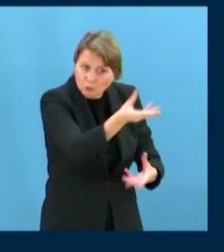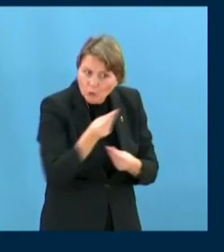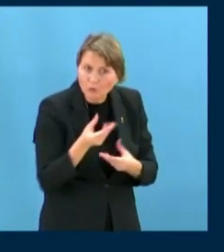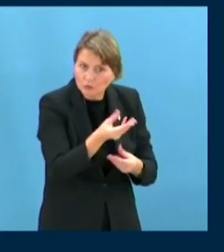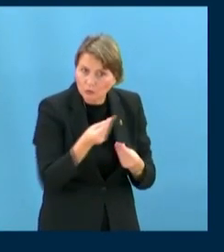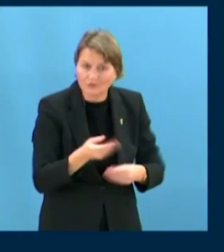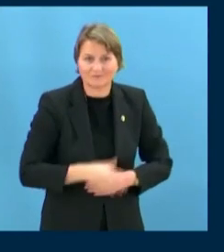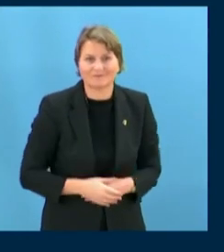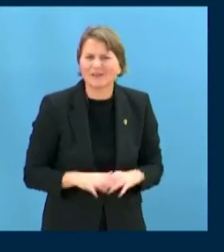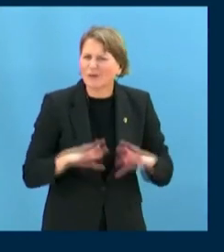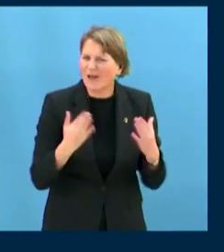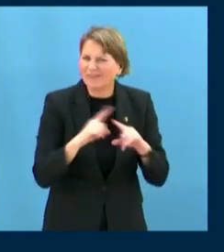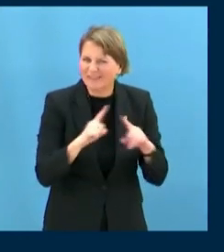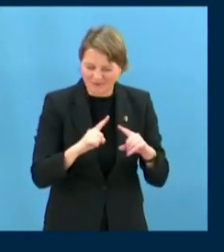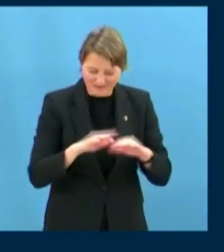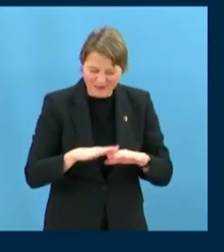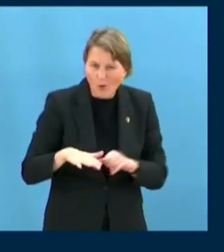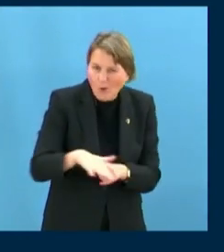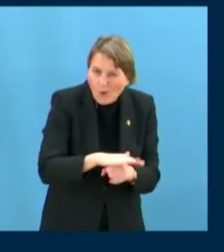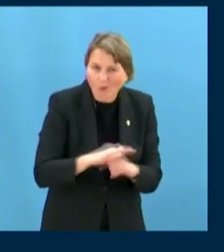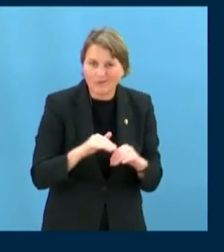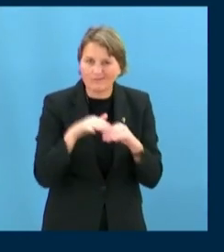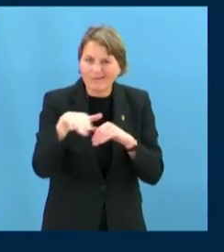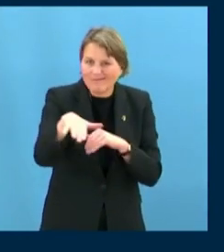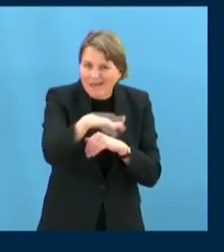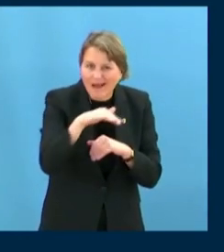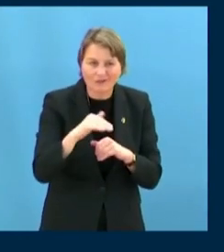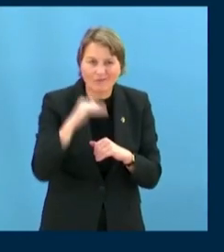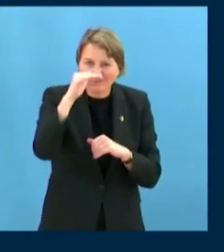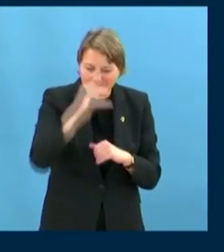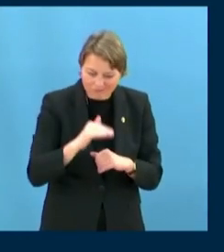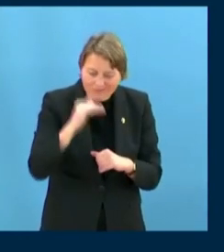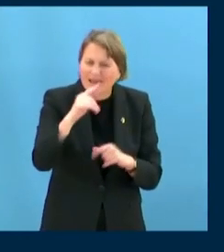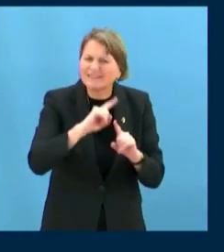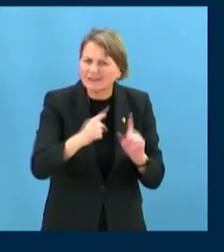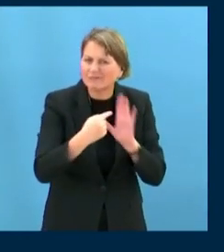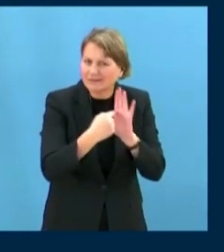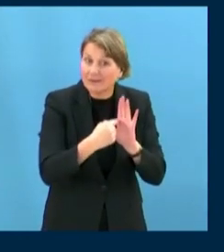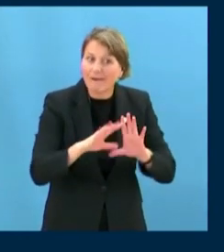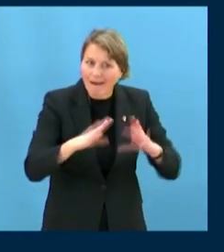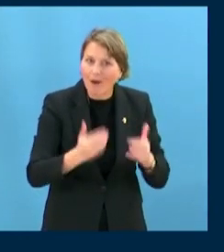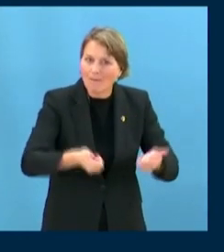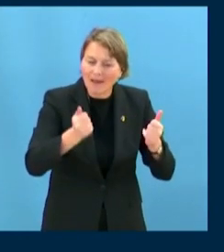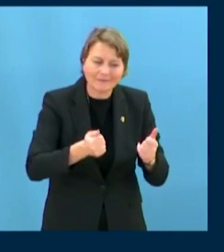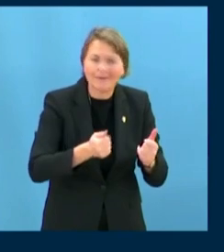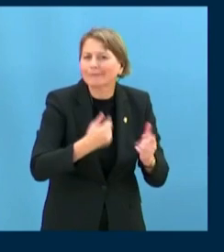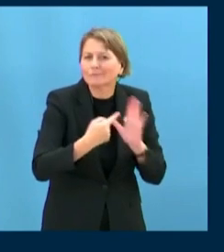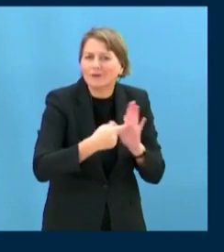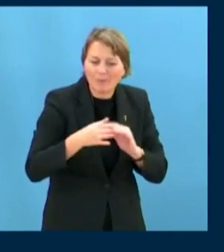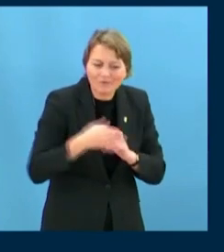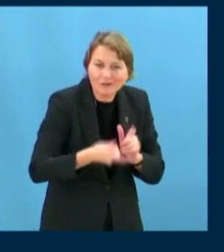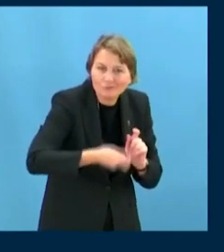level, traditional practices such as community management of forests and fisheries, the revitalization of traditional technologies